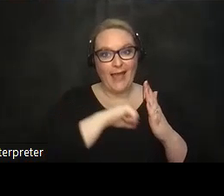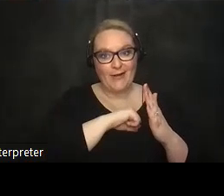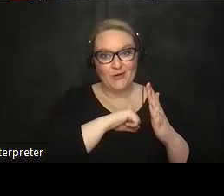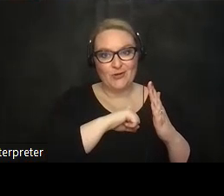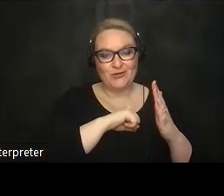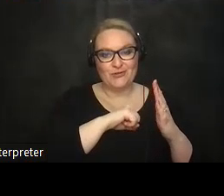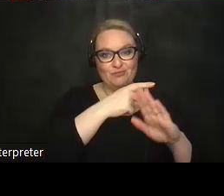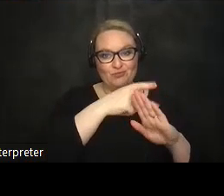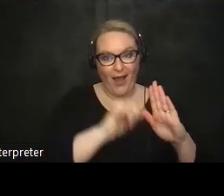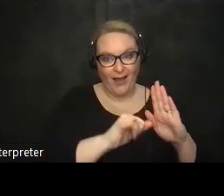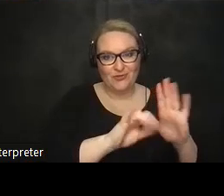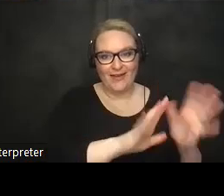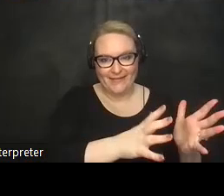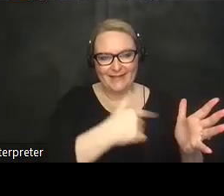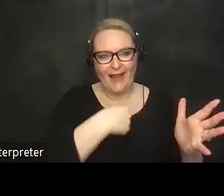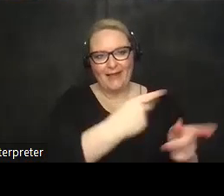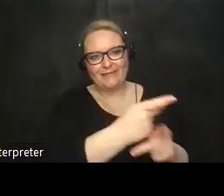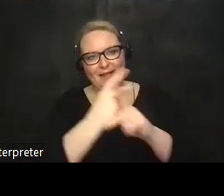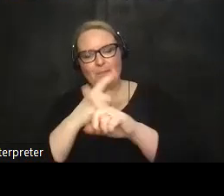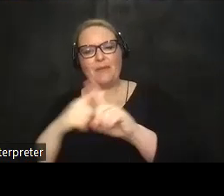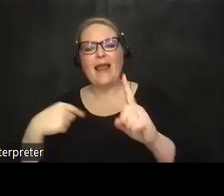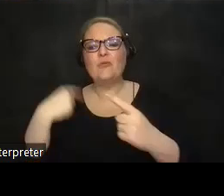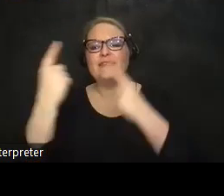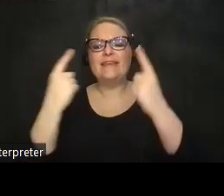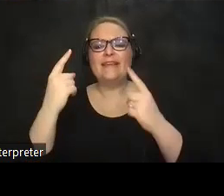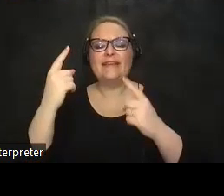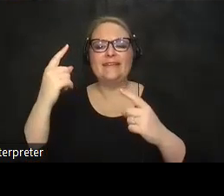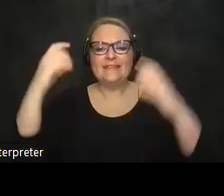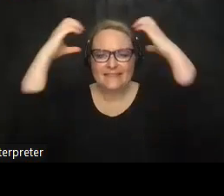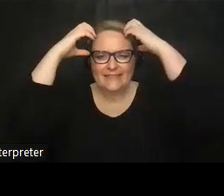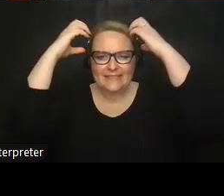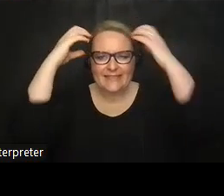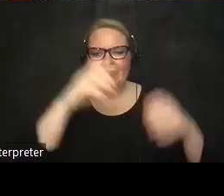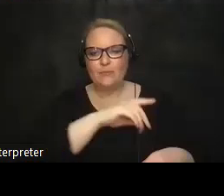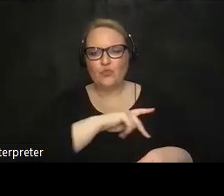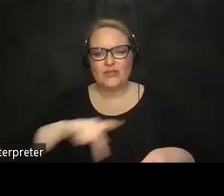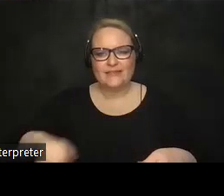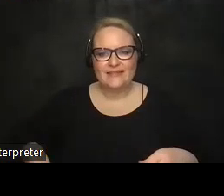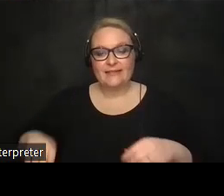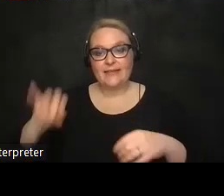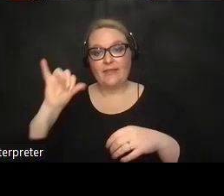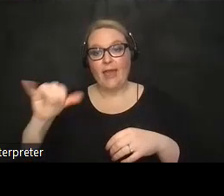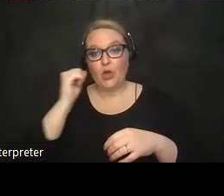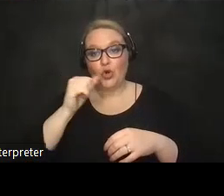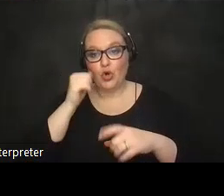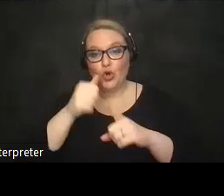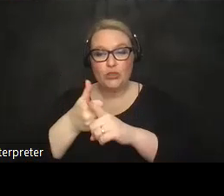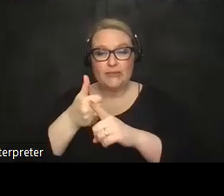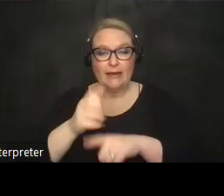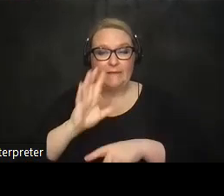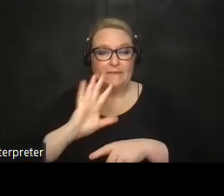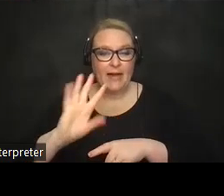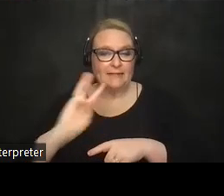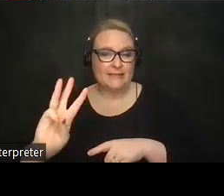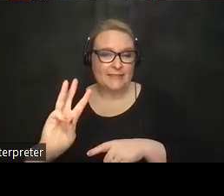but i was thinking disney princess uh when i did this so this was a little girl who was uh maybe five or